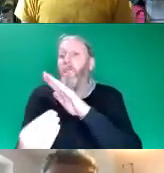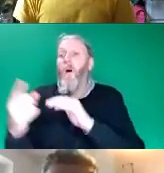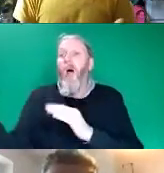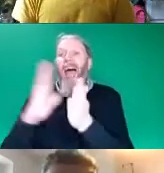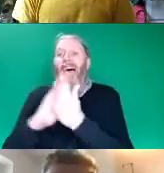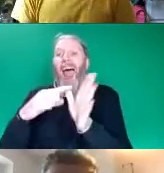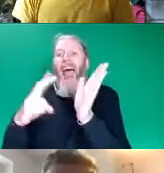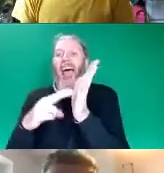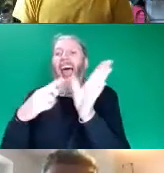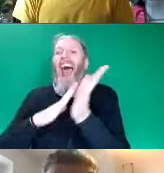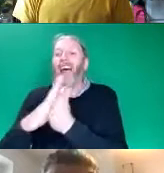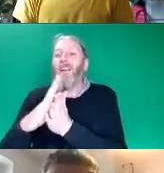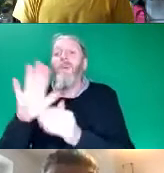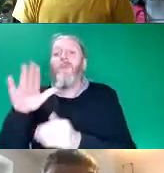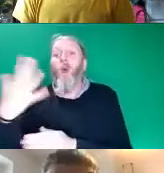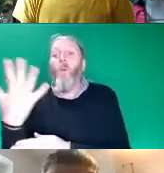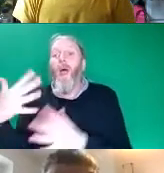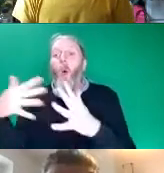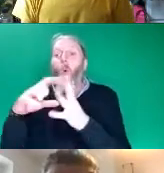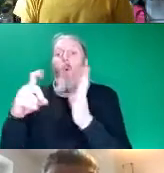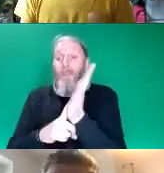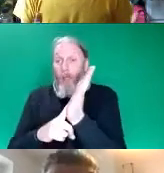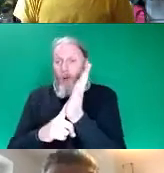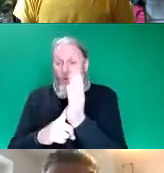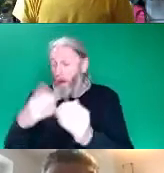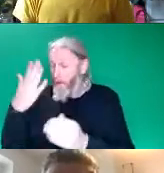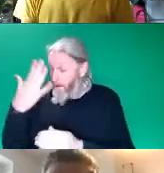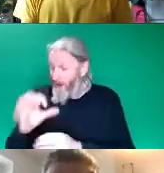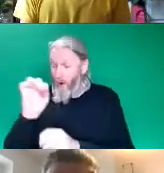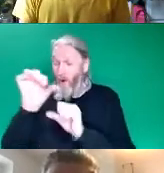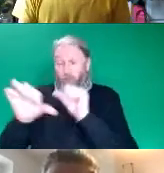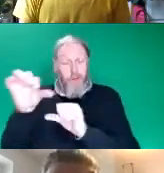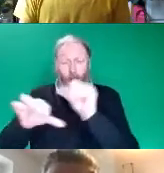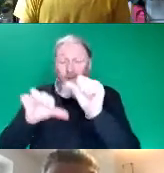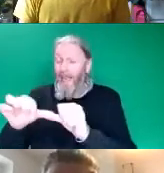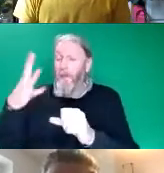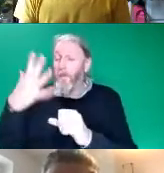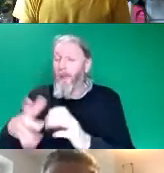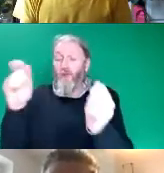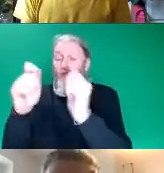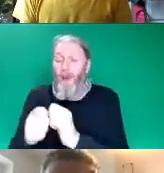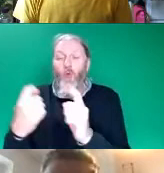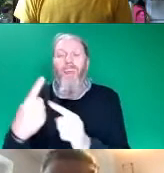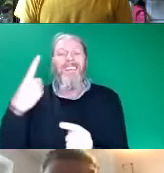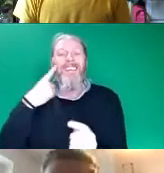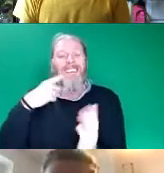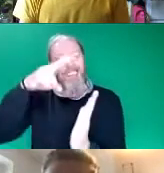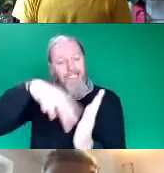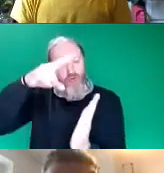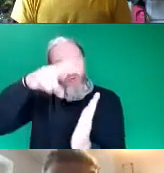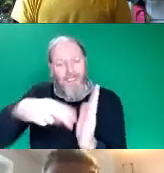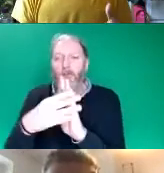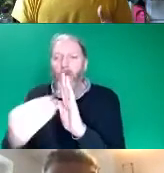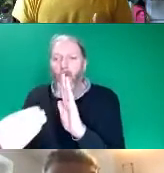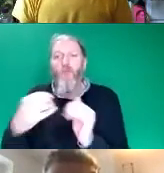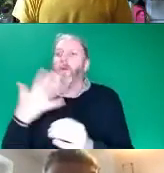all elements of the funding process, making the entire thing easy read. She created a training and empowerment program so a group of